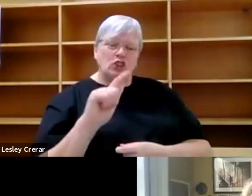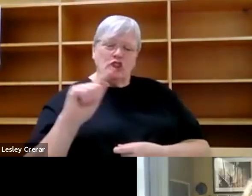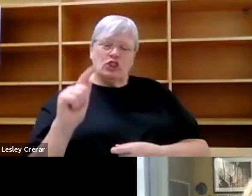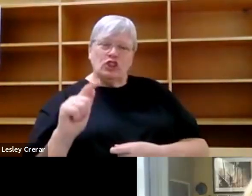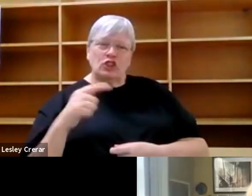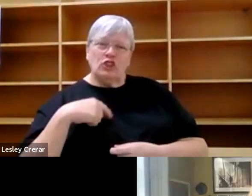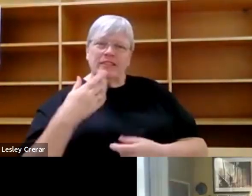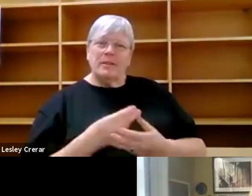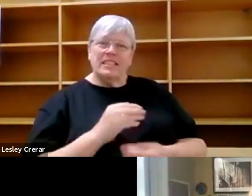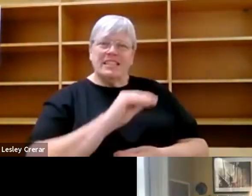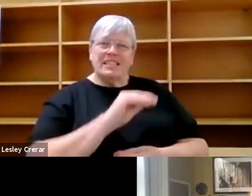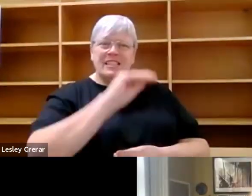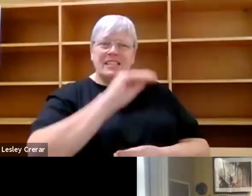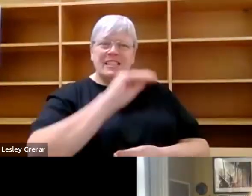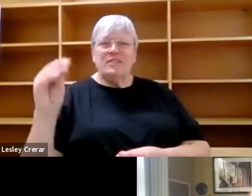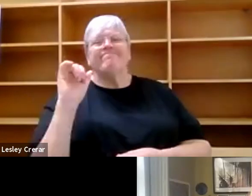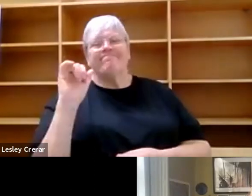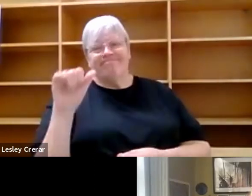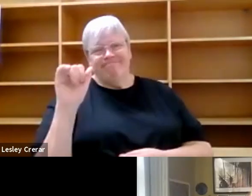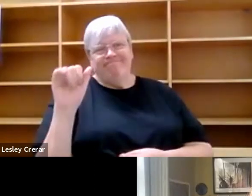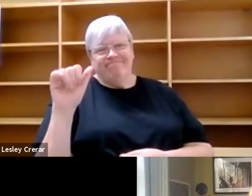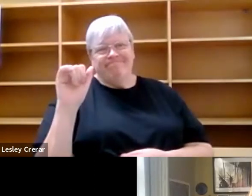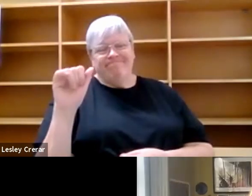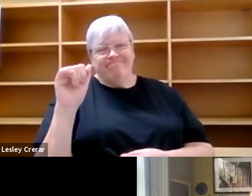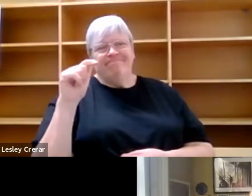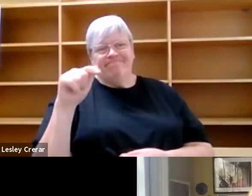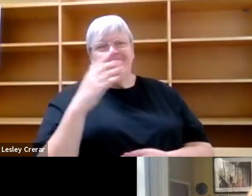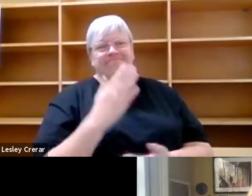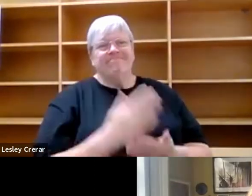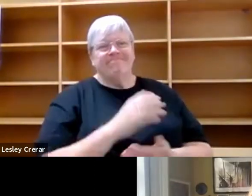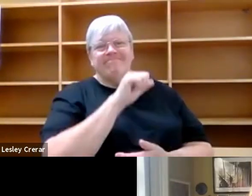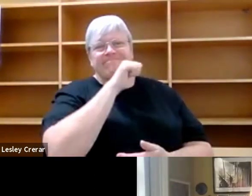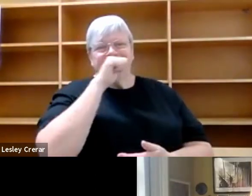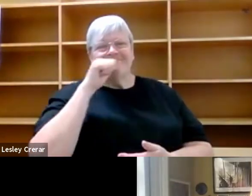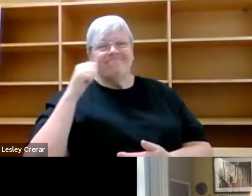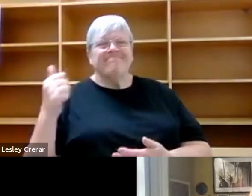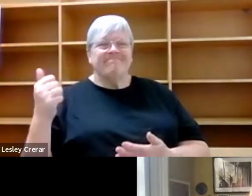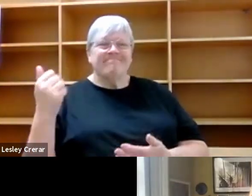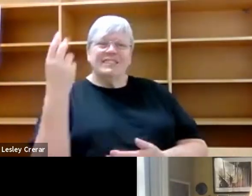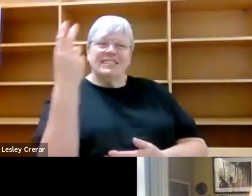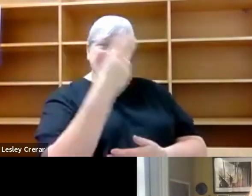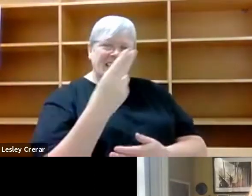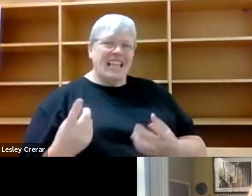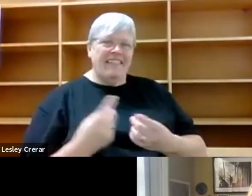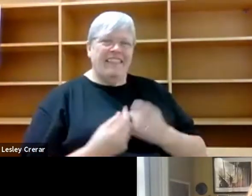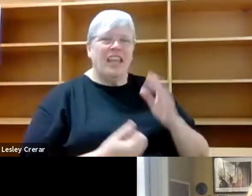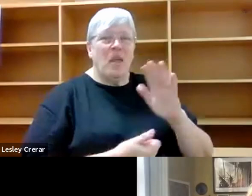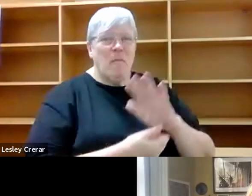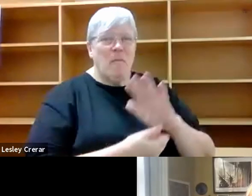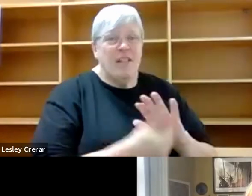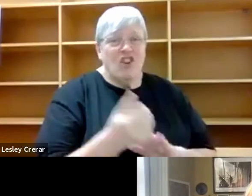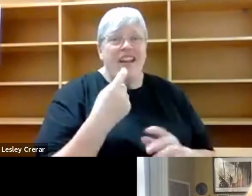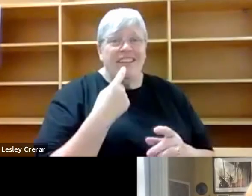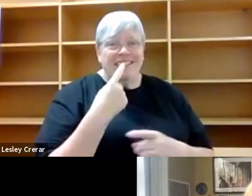them. Ah, yes. Yeah. In this edition, it's really nice that I, that was one of the nice design things the publishers came to me with that I just,